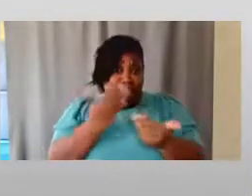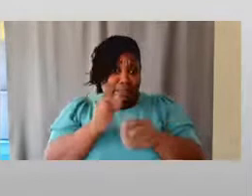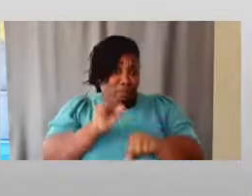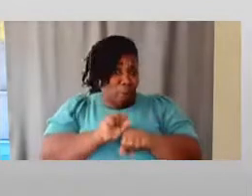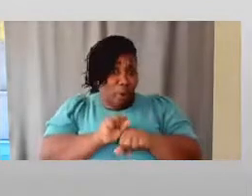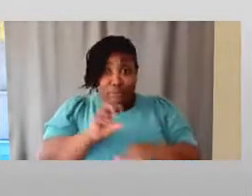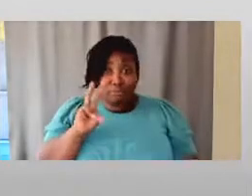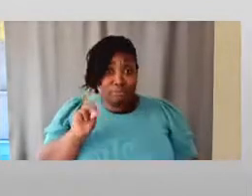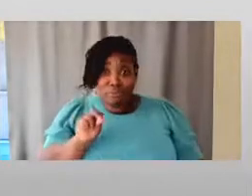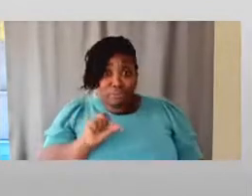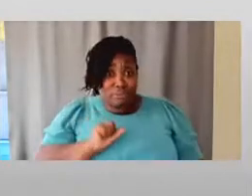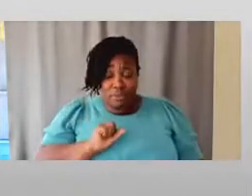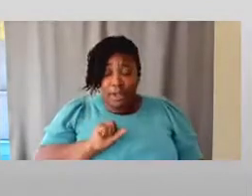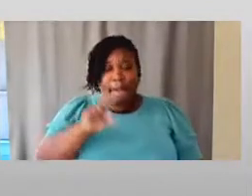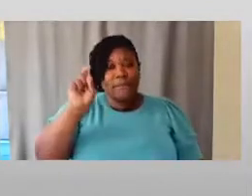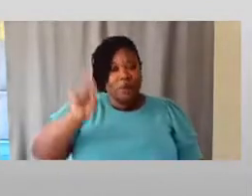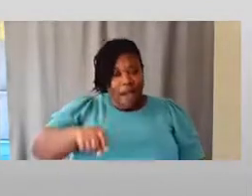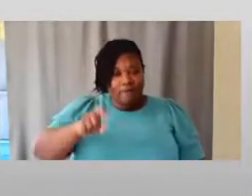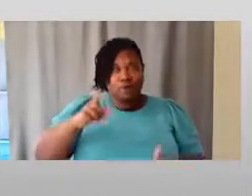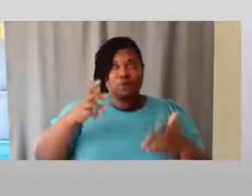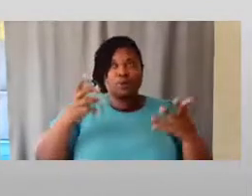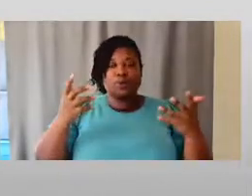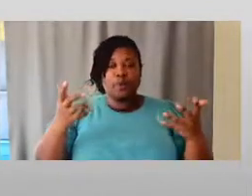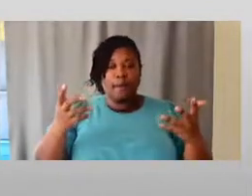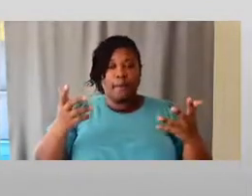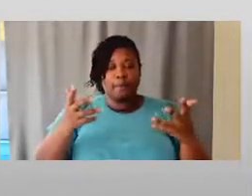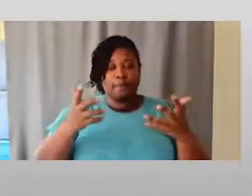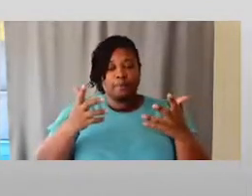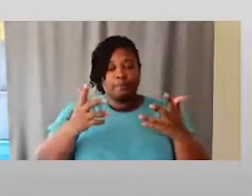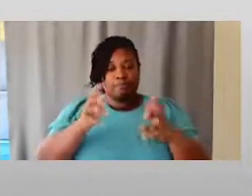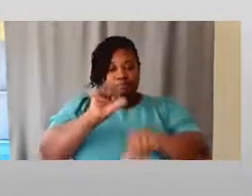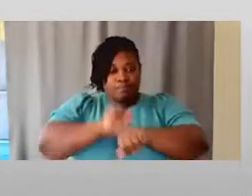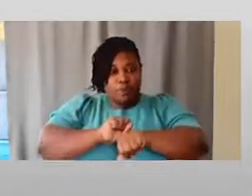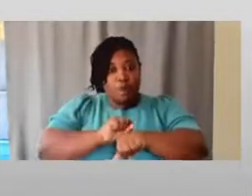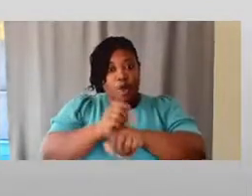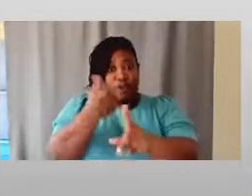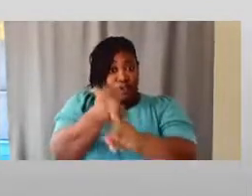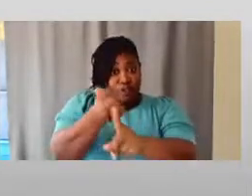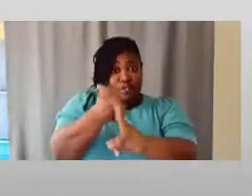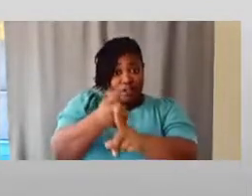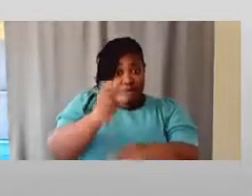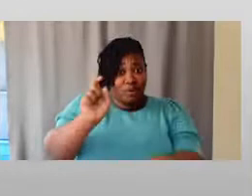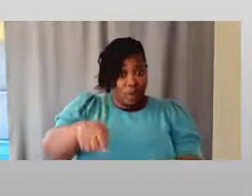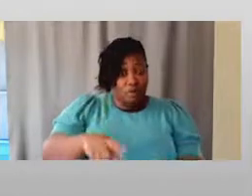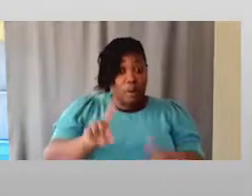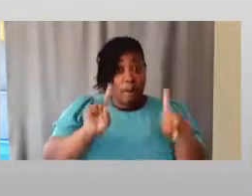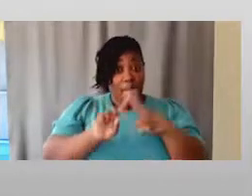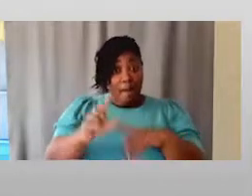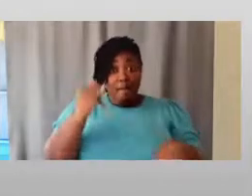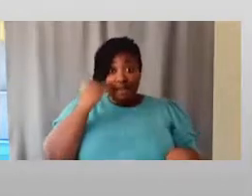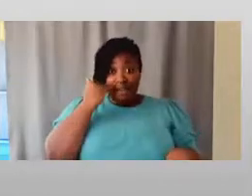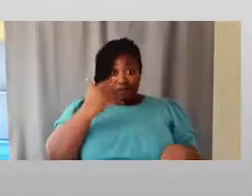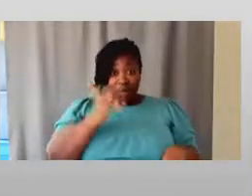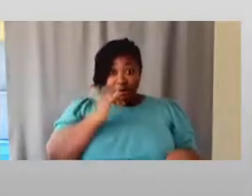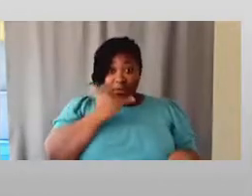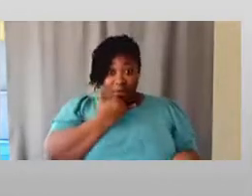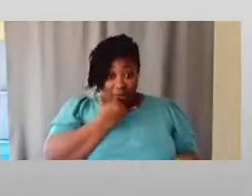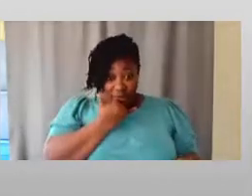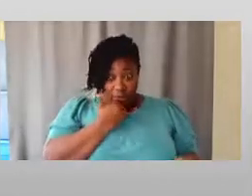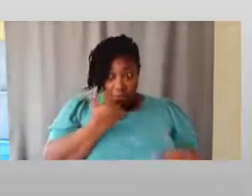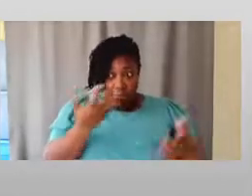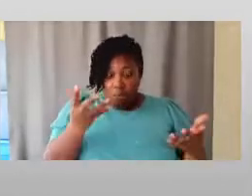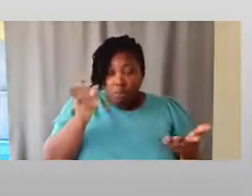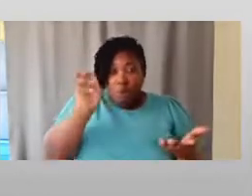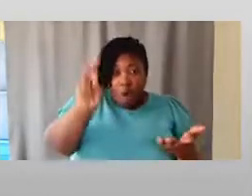and you're going to have to do some of it yourself. But if you mess up, you know,